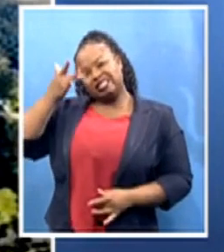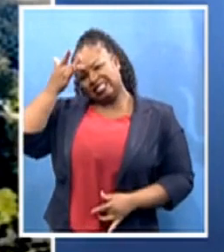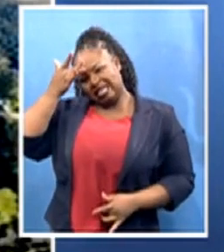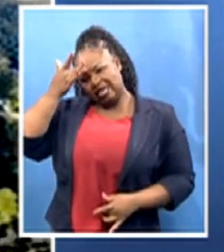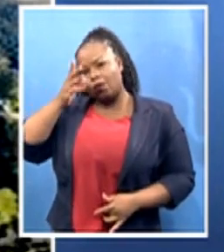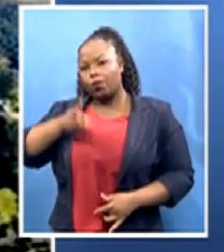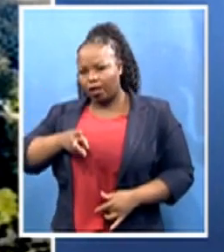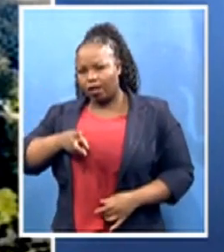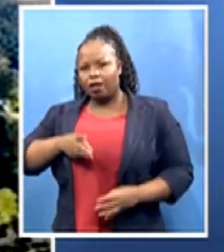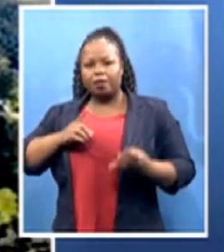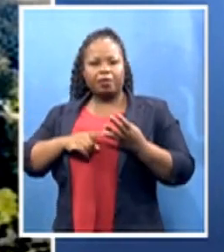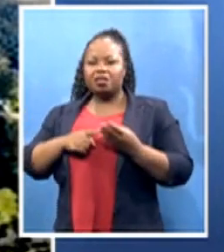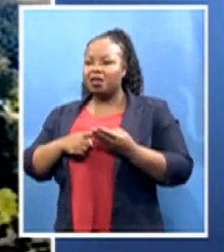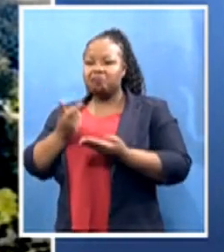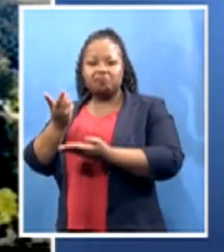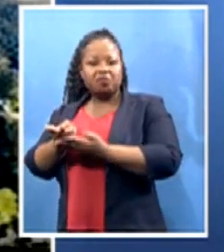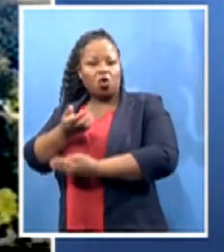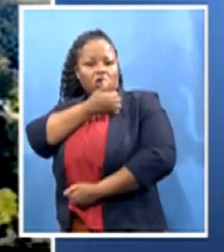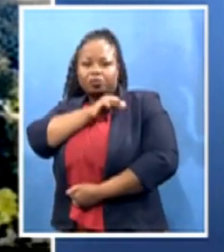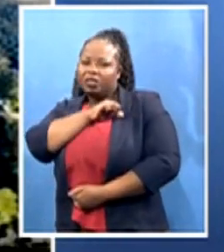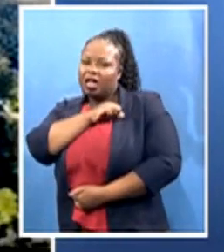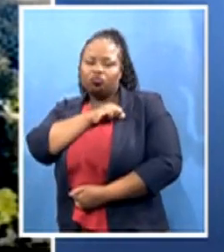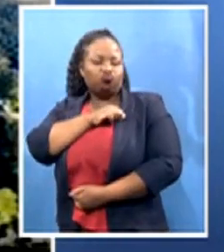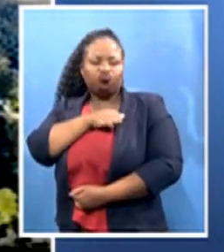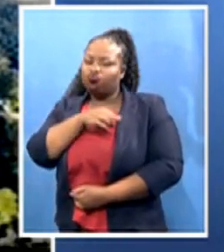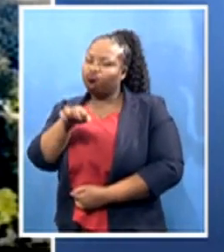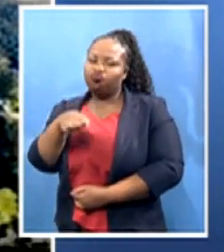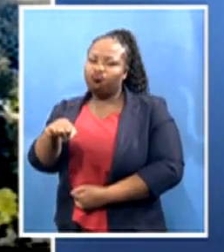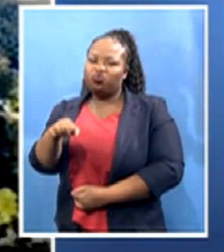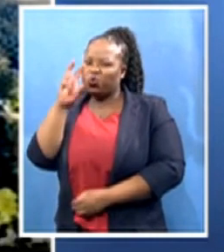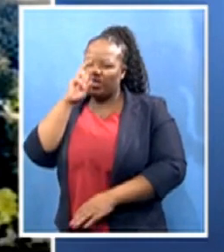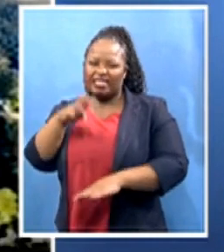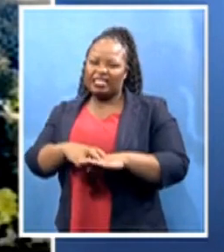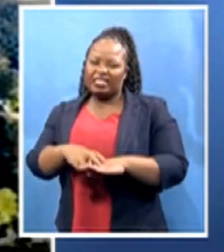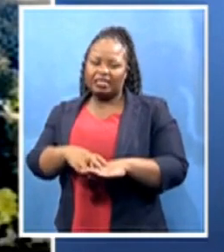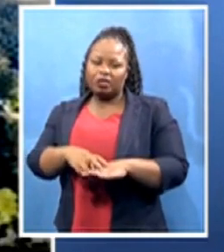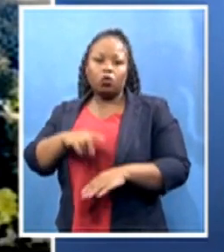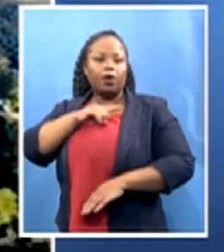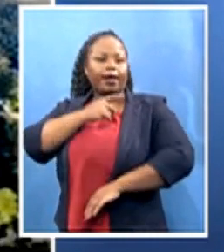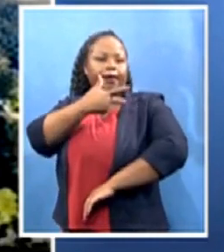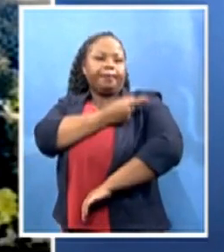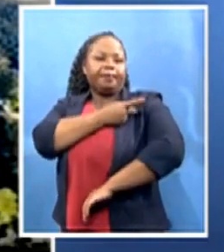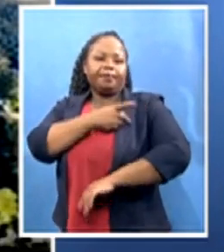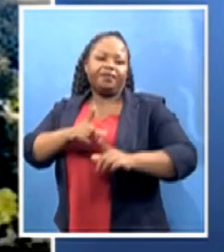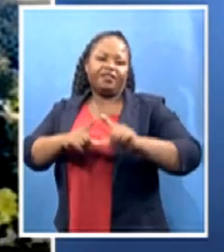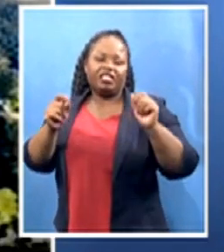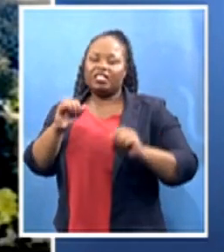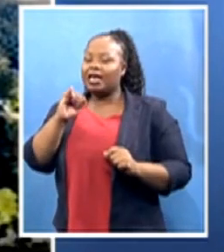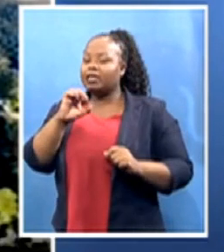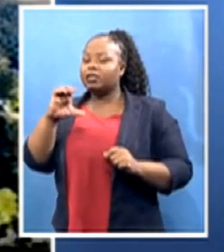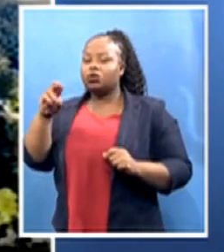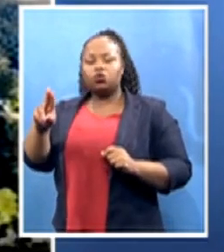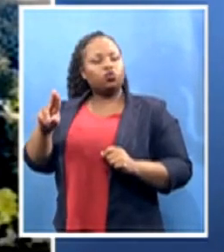or need hospitalization or any form of intensive care. And then, of course, the more